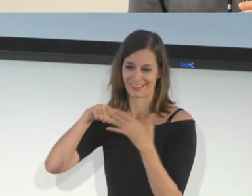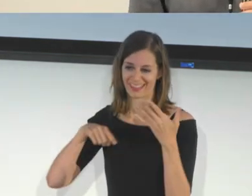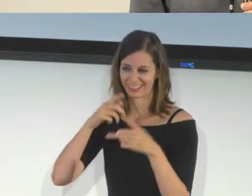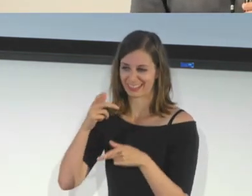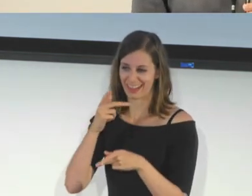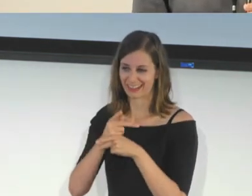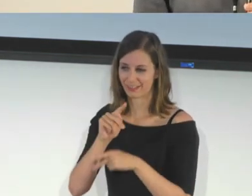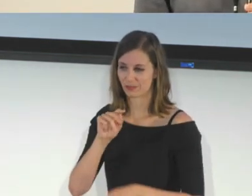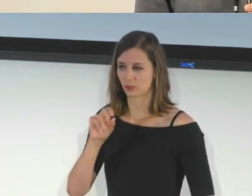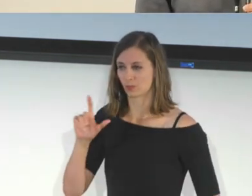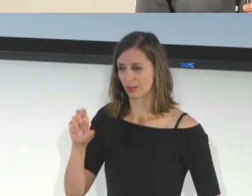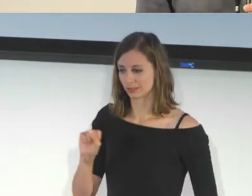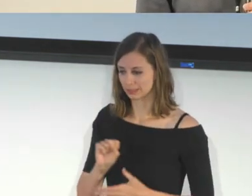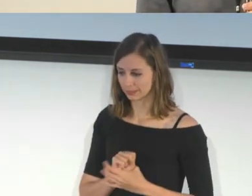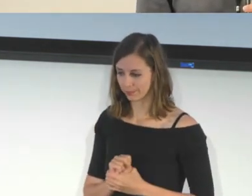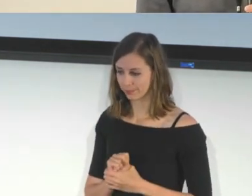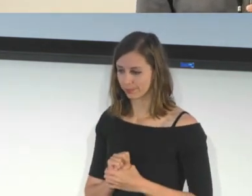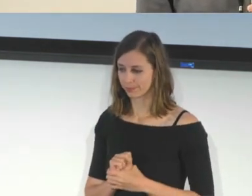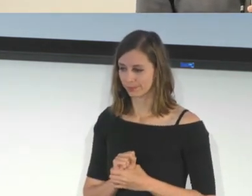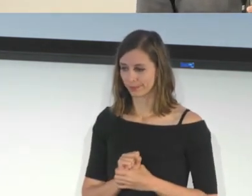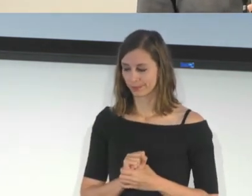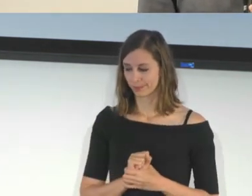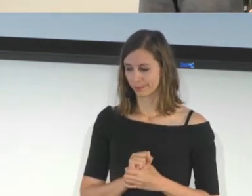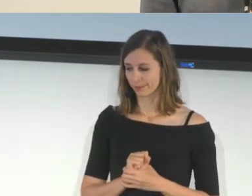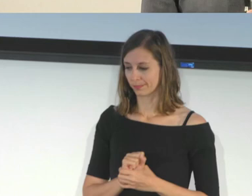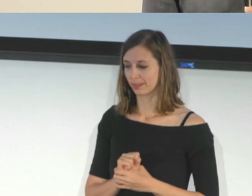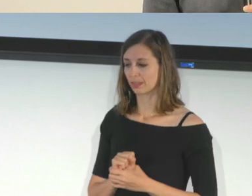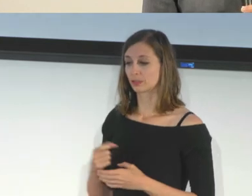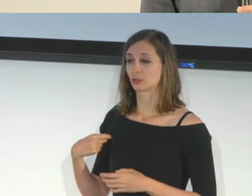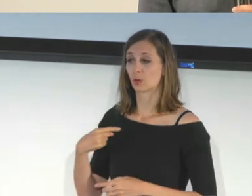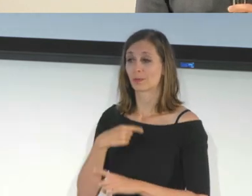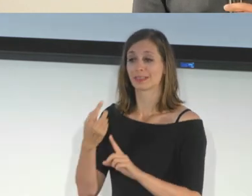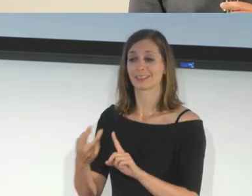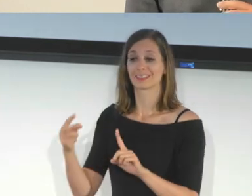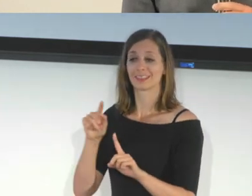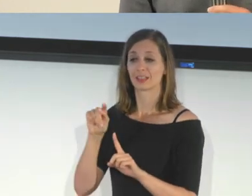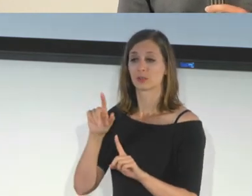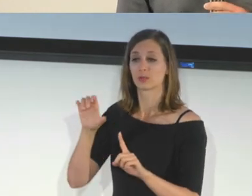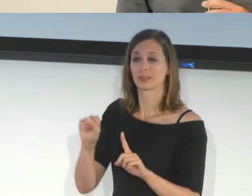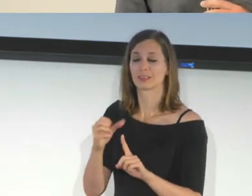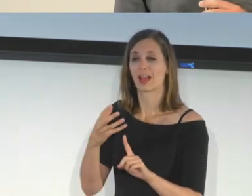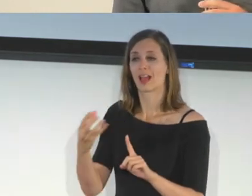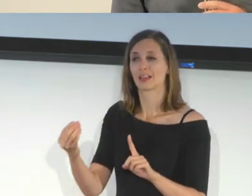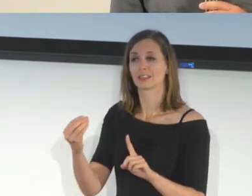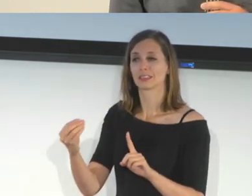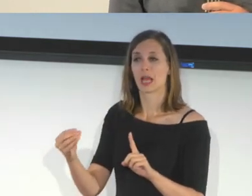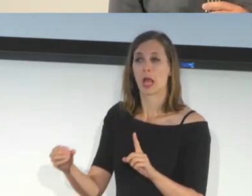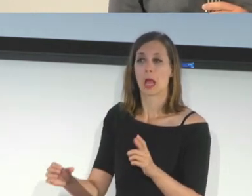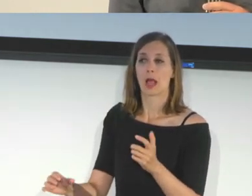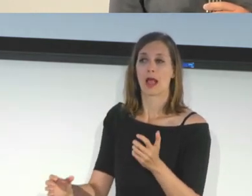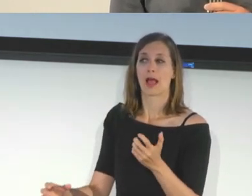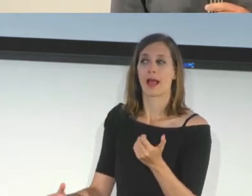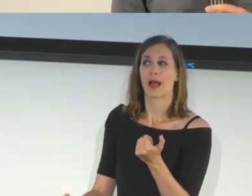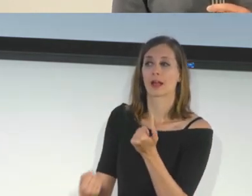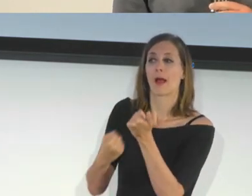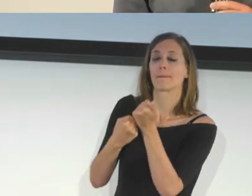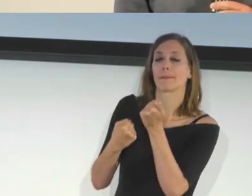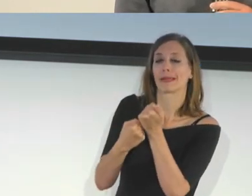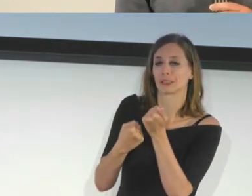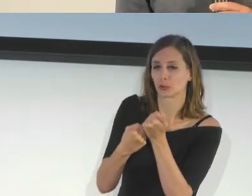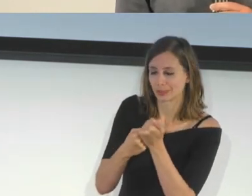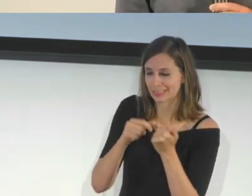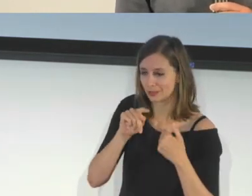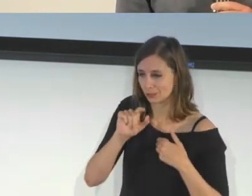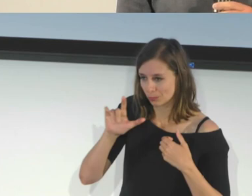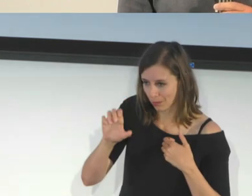So, you know, we kind of see these tools as a complementary tool that can be assistive and assist with